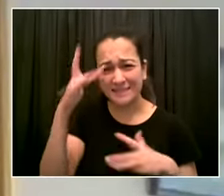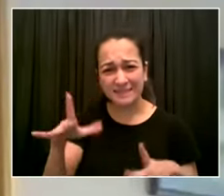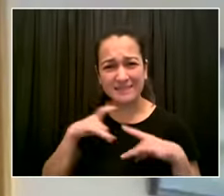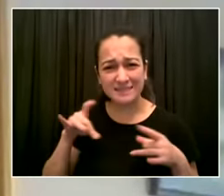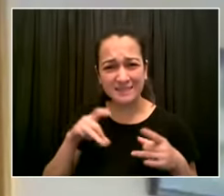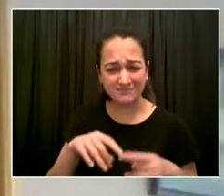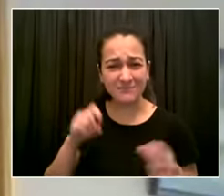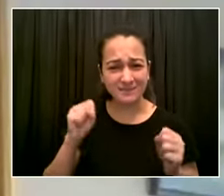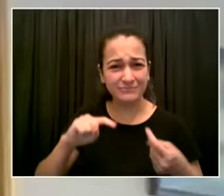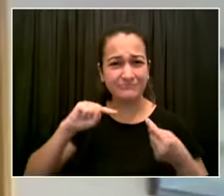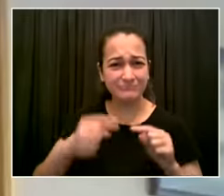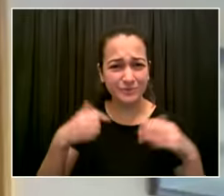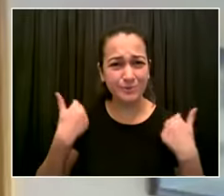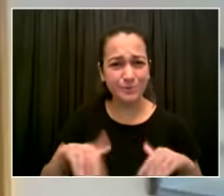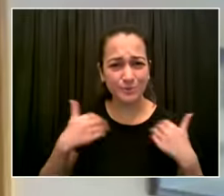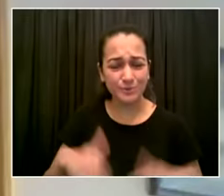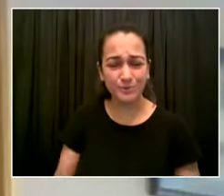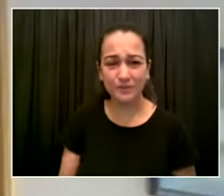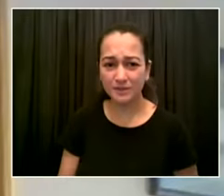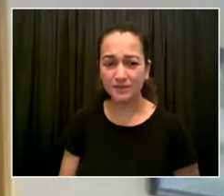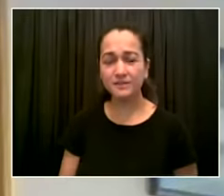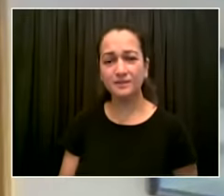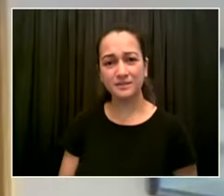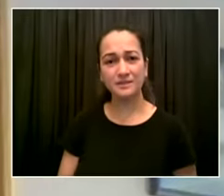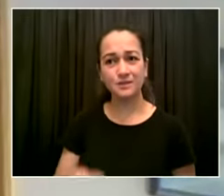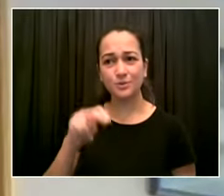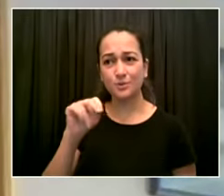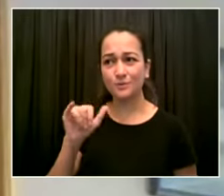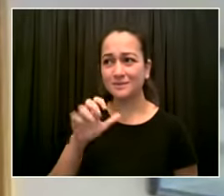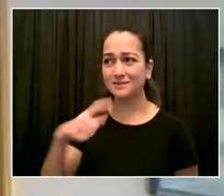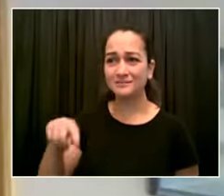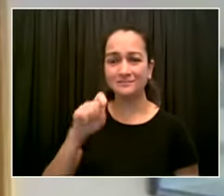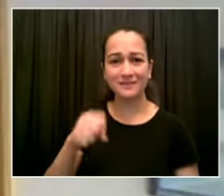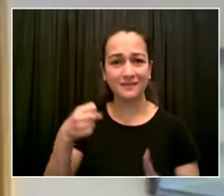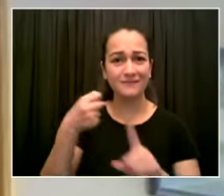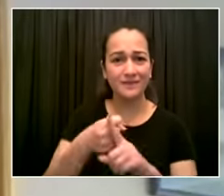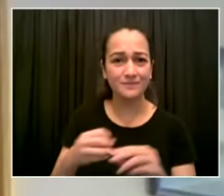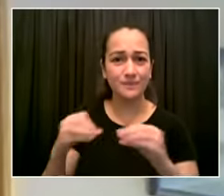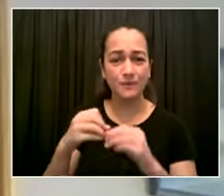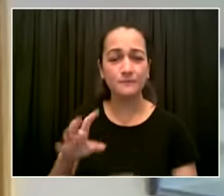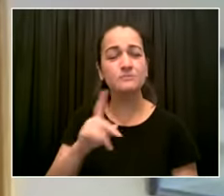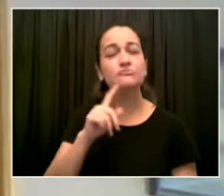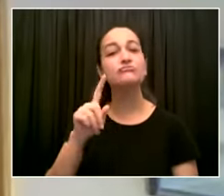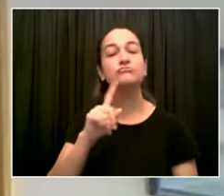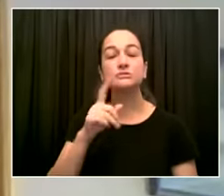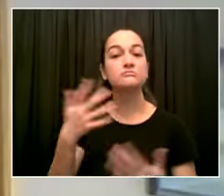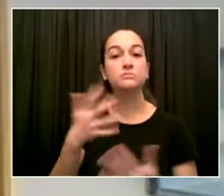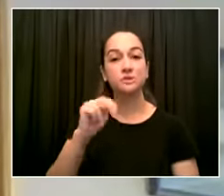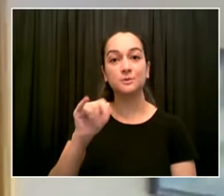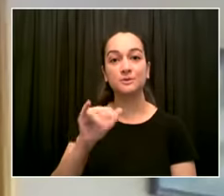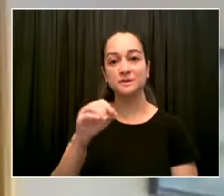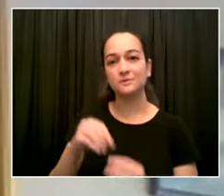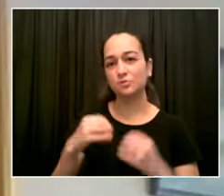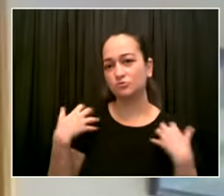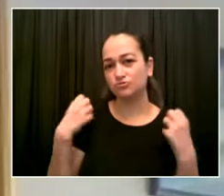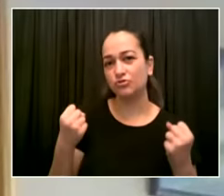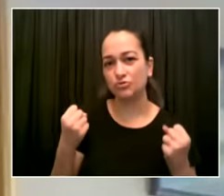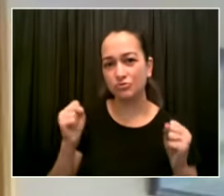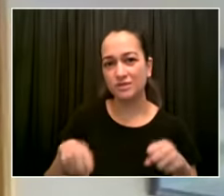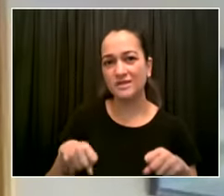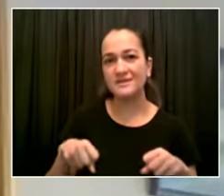rallying cry that has taken us through several catastrophic events and the covet 19 pandemic is no different